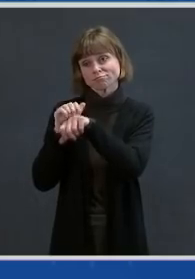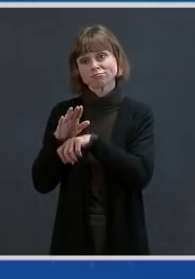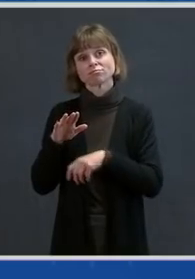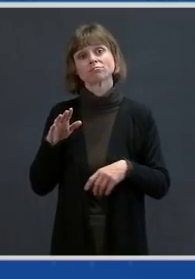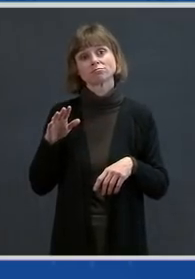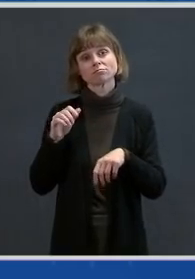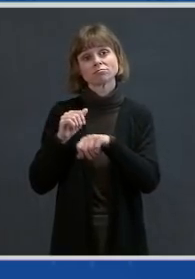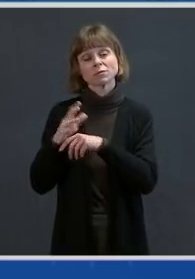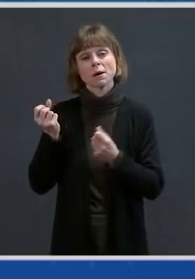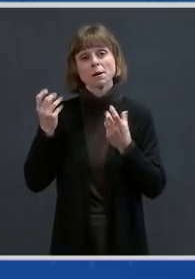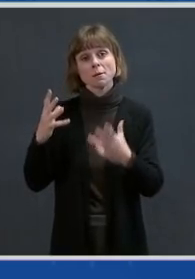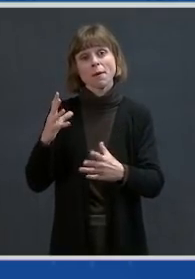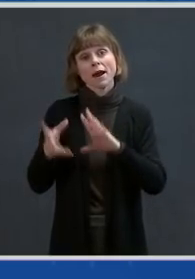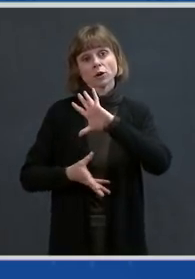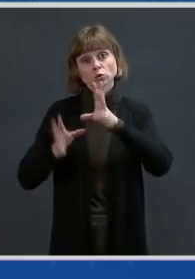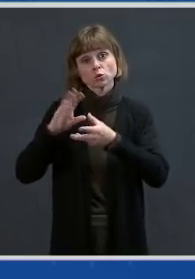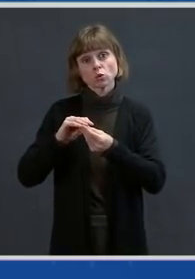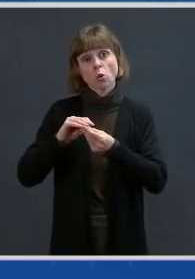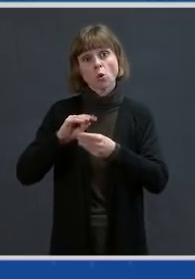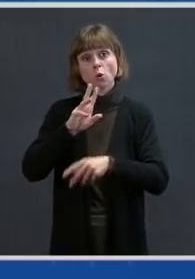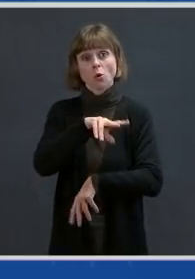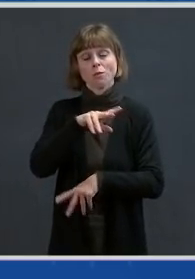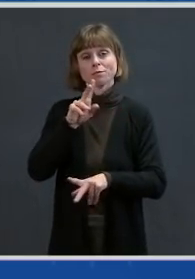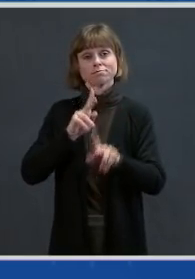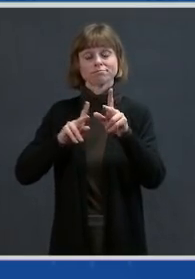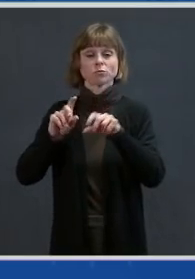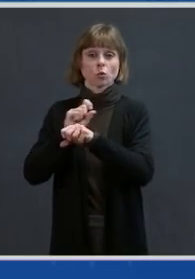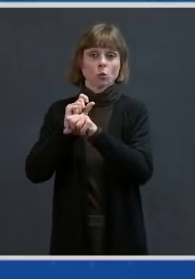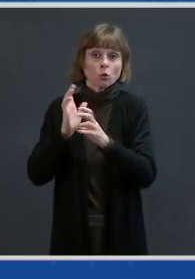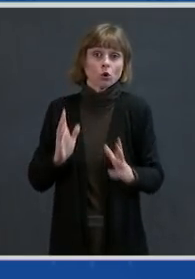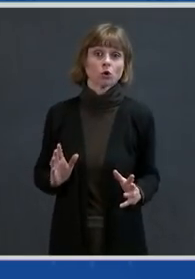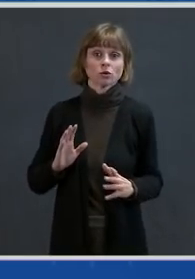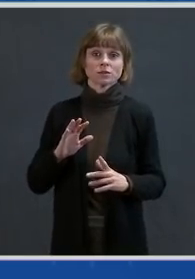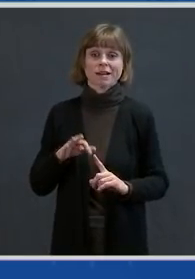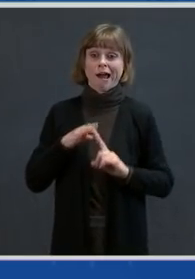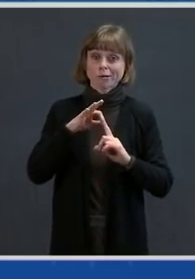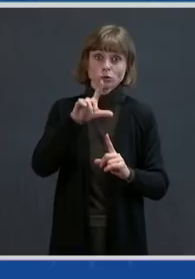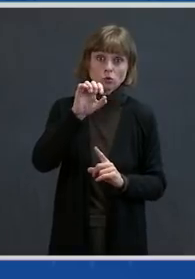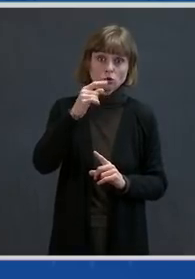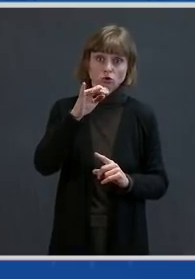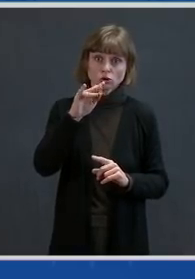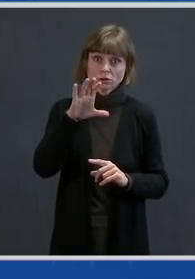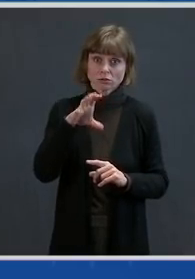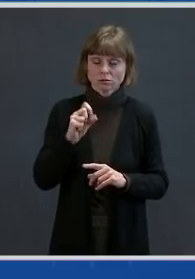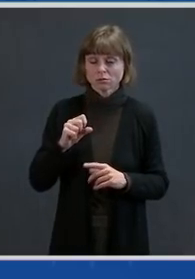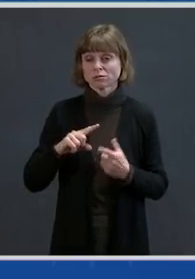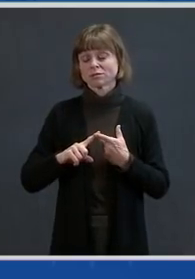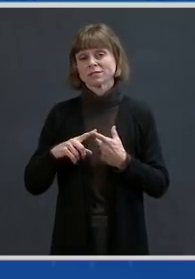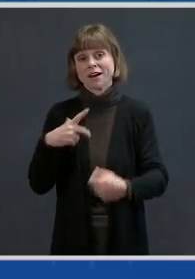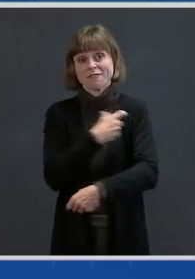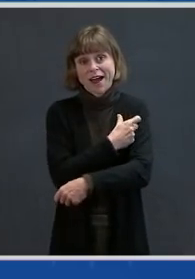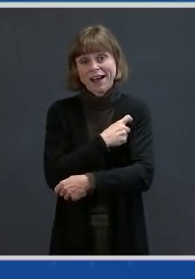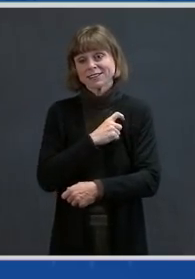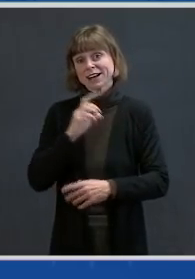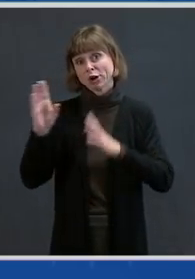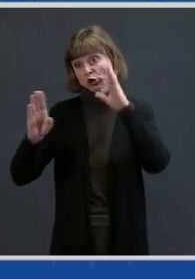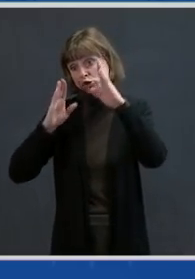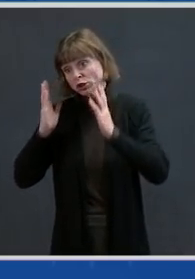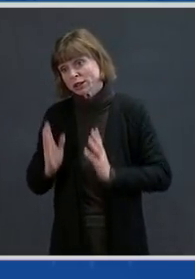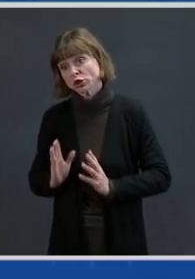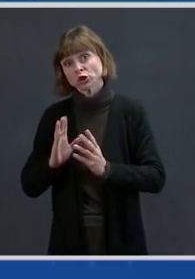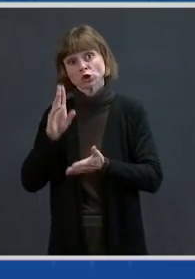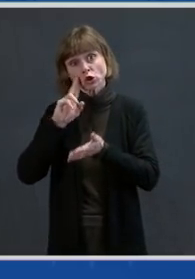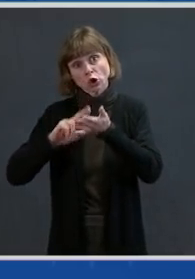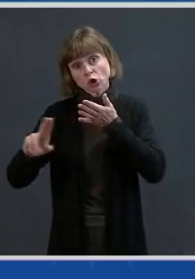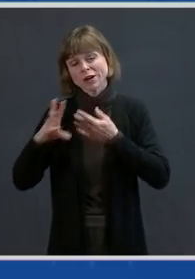vaccination operations, including expert logisticians, vaccinators, greeters, clerks, and other support roles.